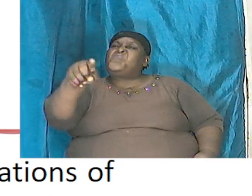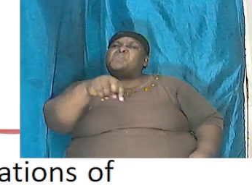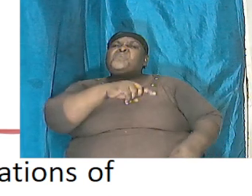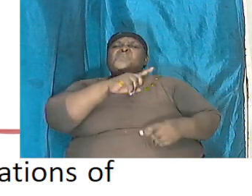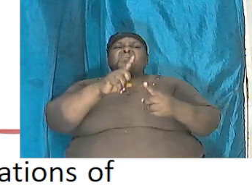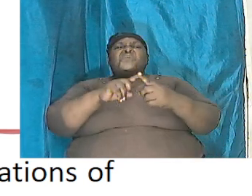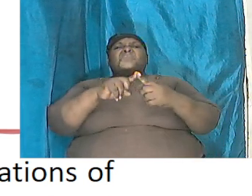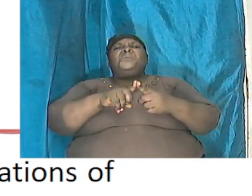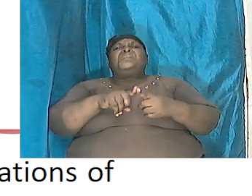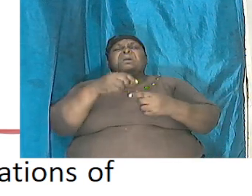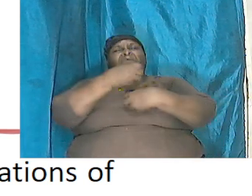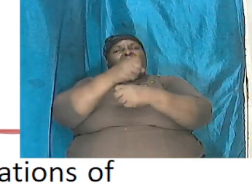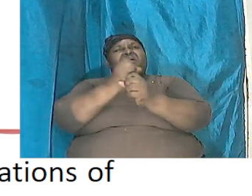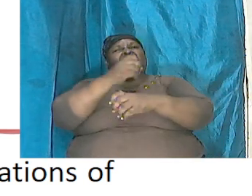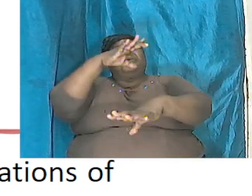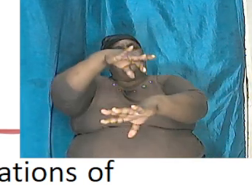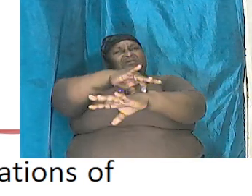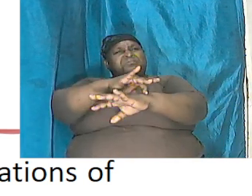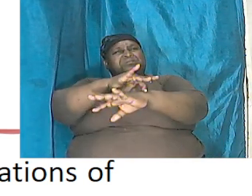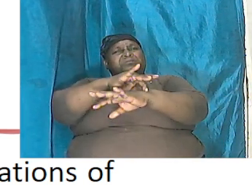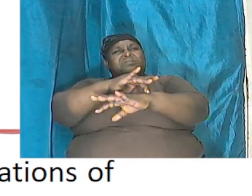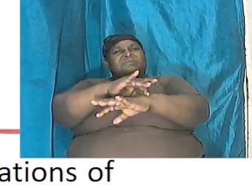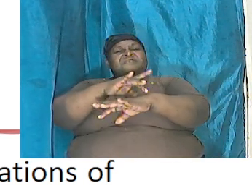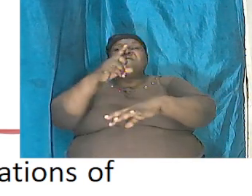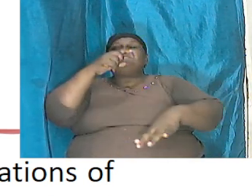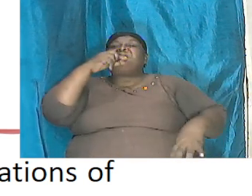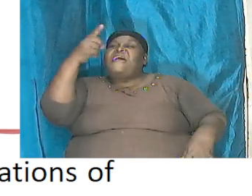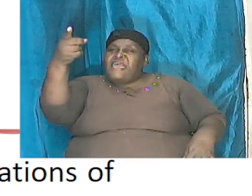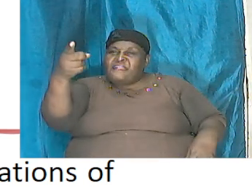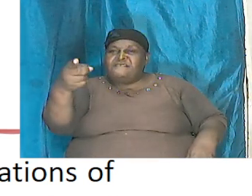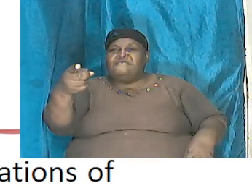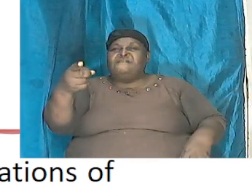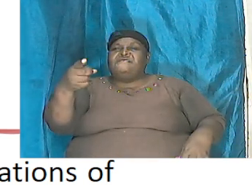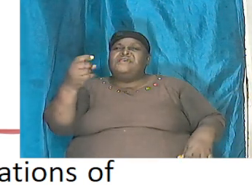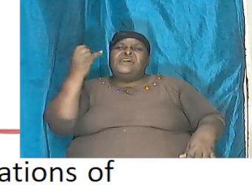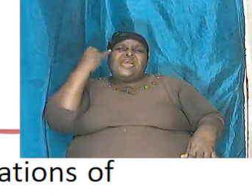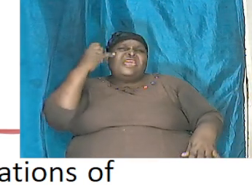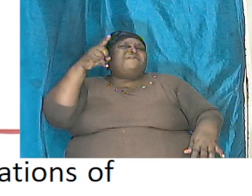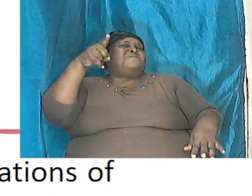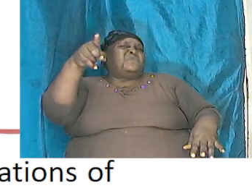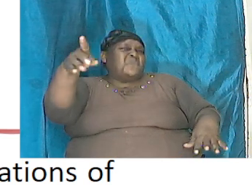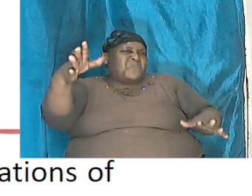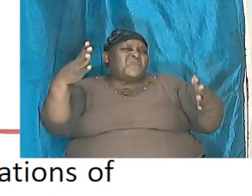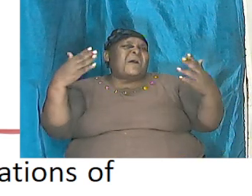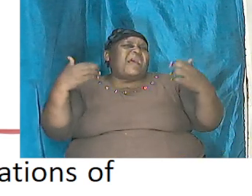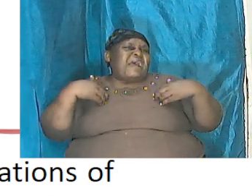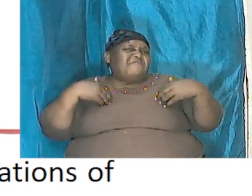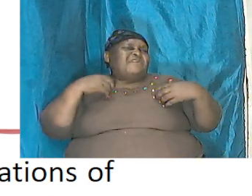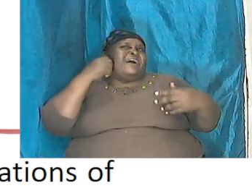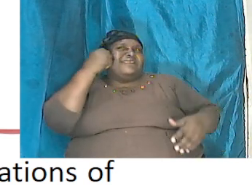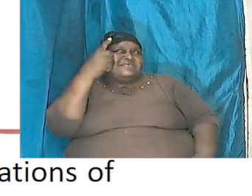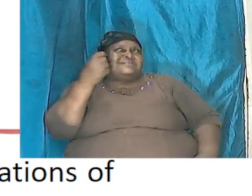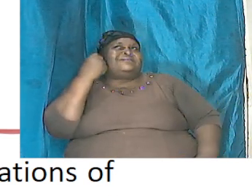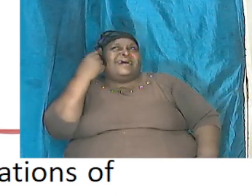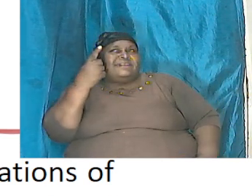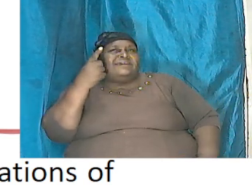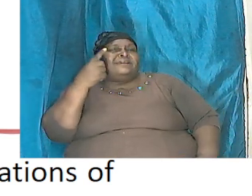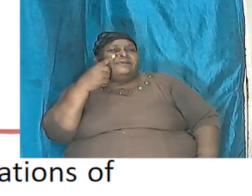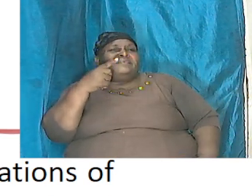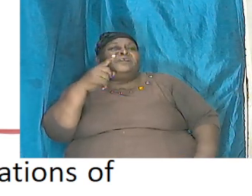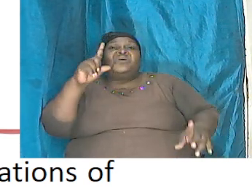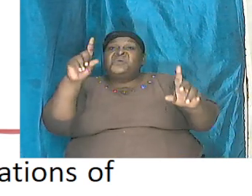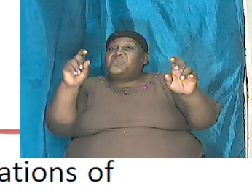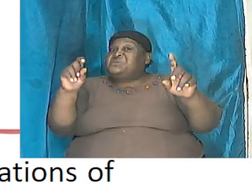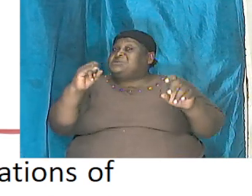of the earth declare if thou hast understanding the